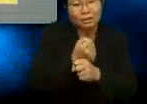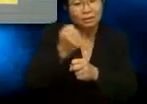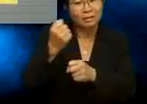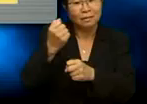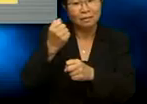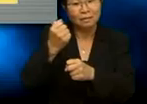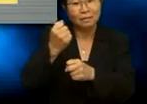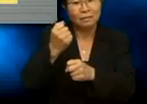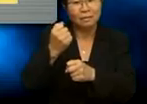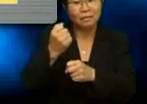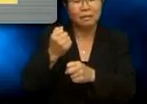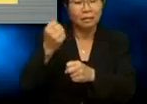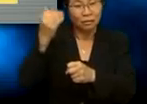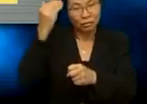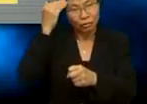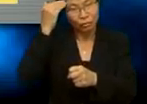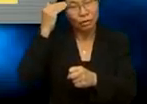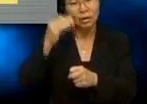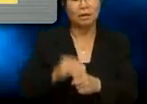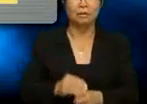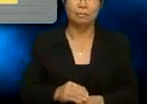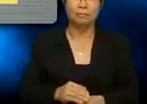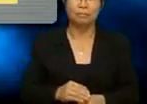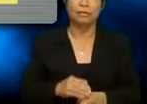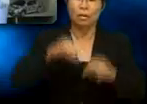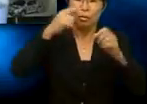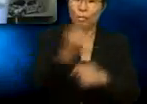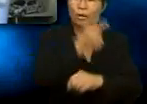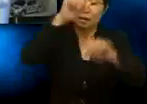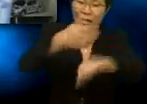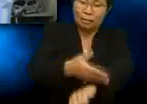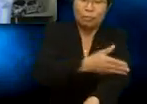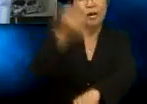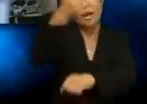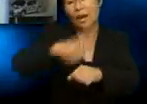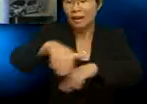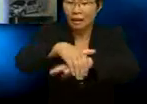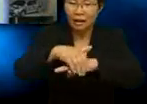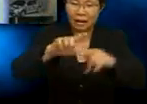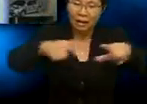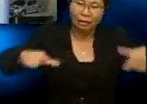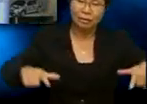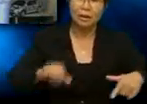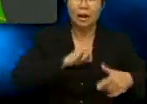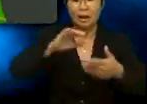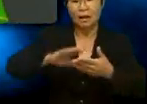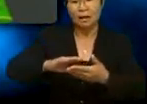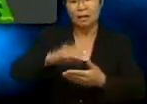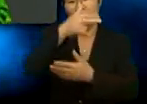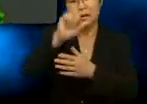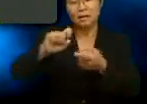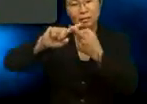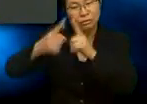practicing and learning from one's mistakes that one can improve in any language. I learned that Gus's friends care for him.